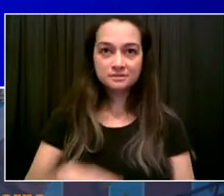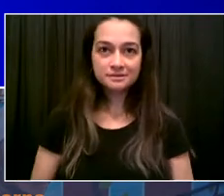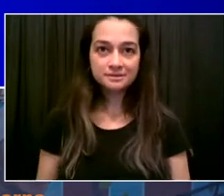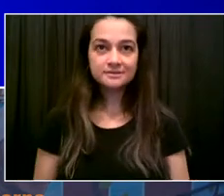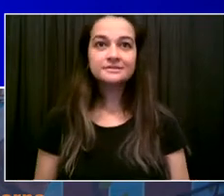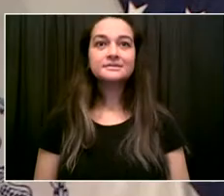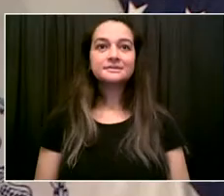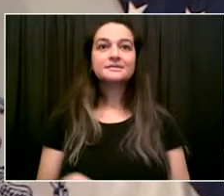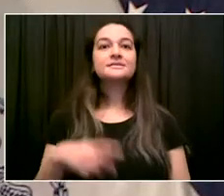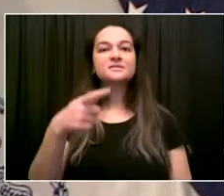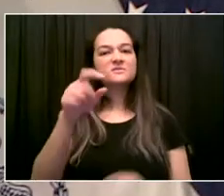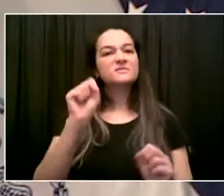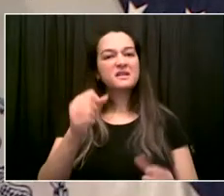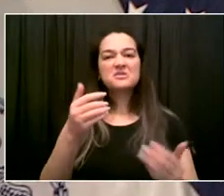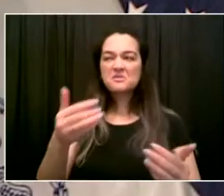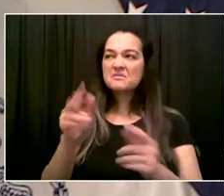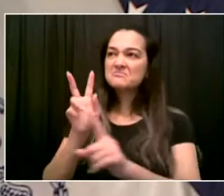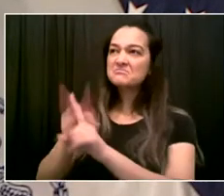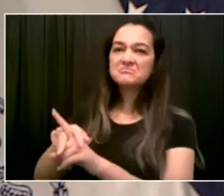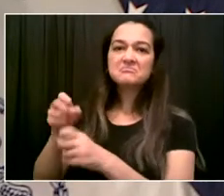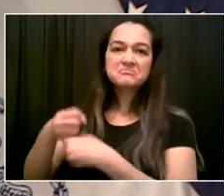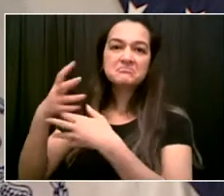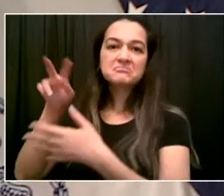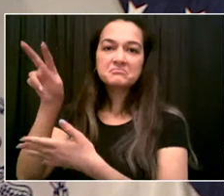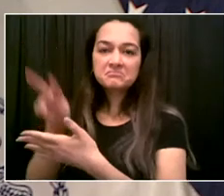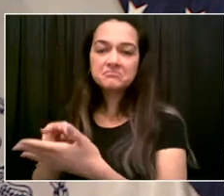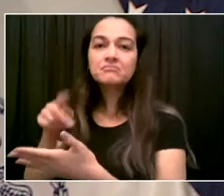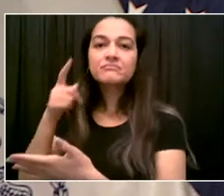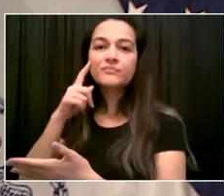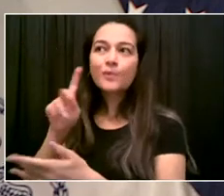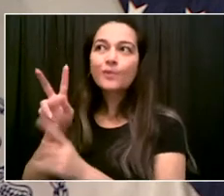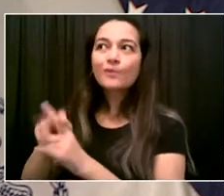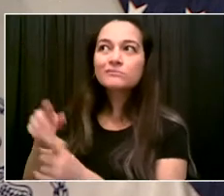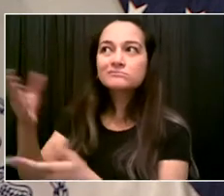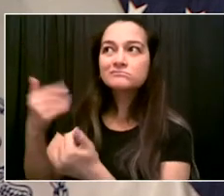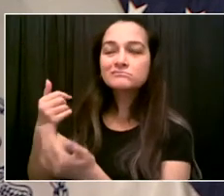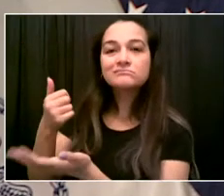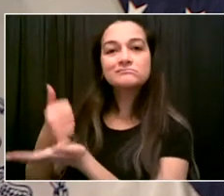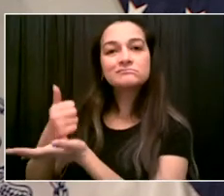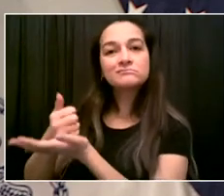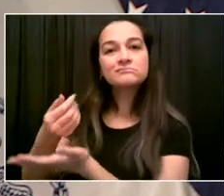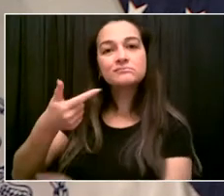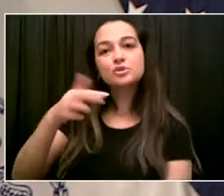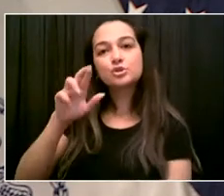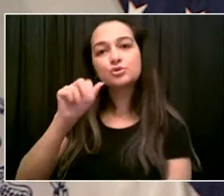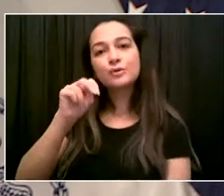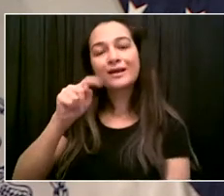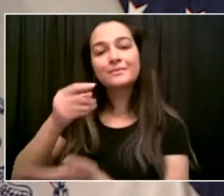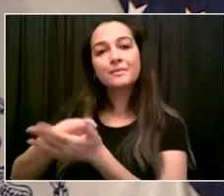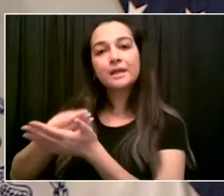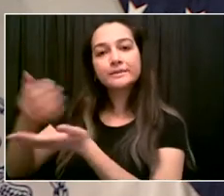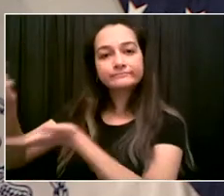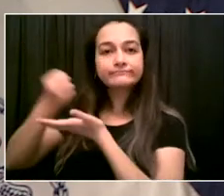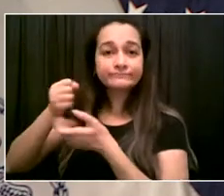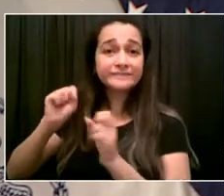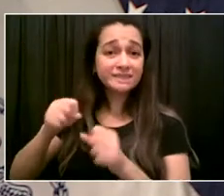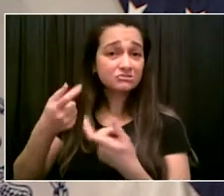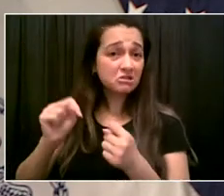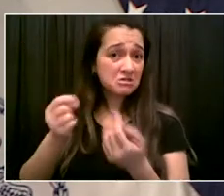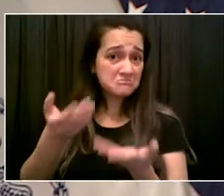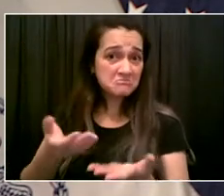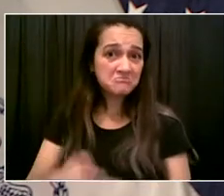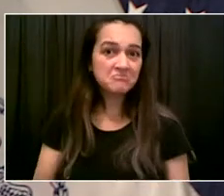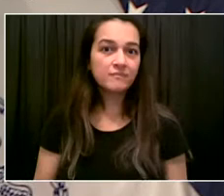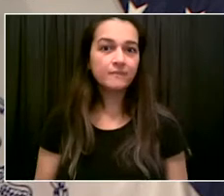lives in the Bronx, and he wants to make sure that people get exposed to this beautiful part of New York City culture. My pleasure to